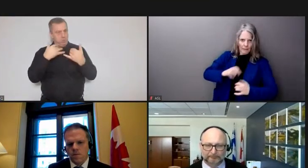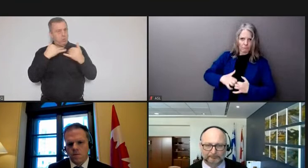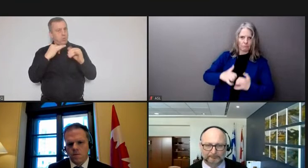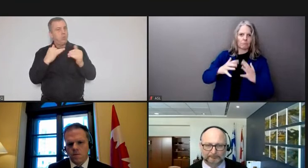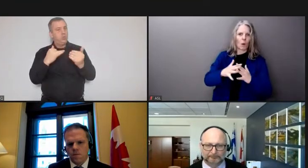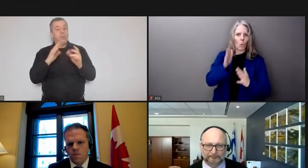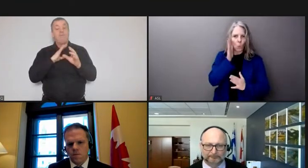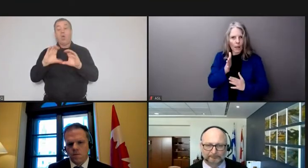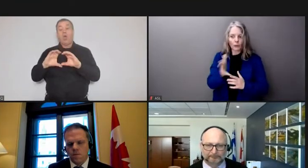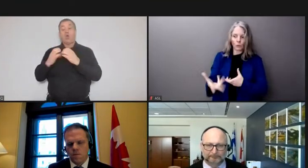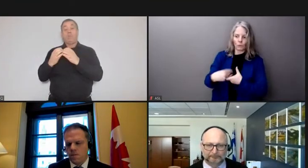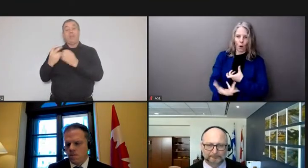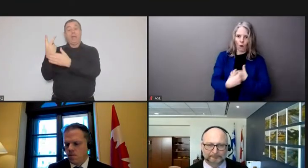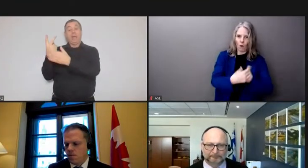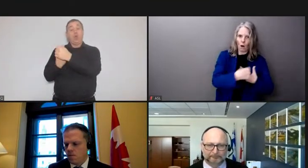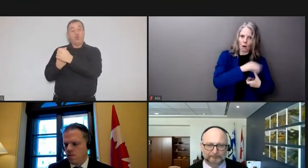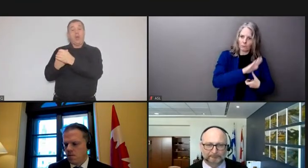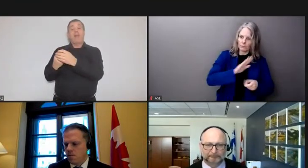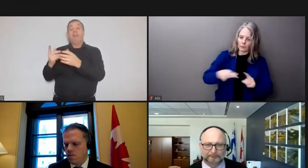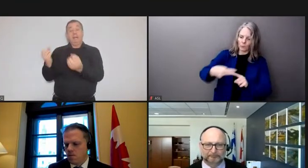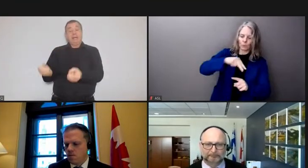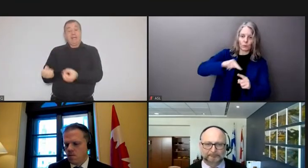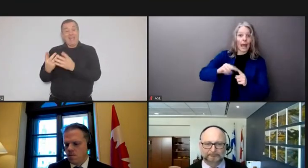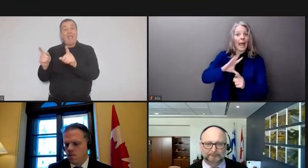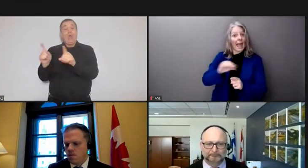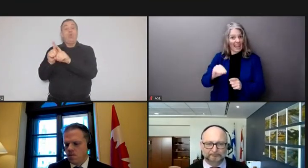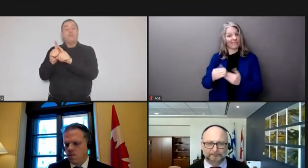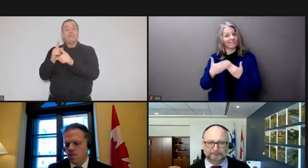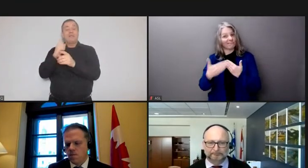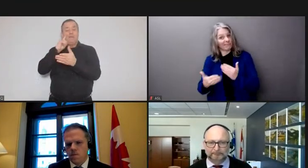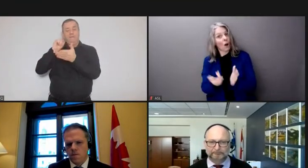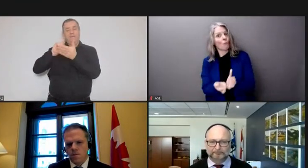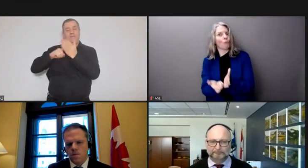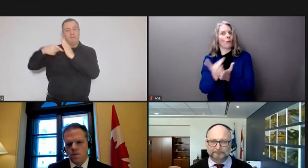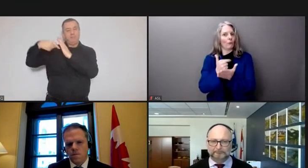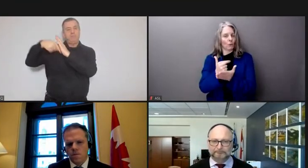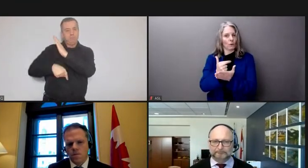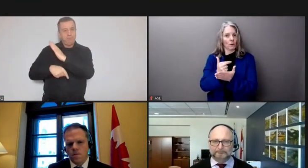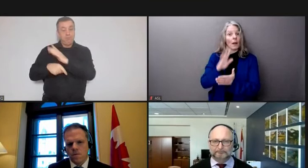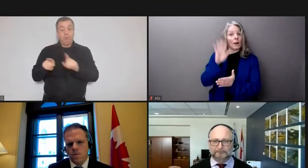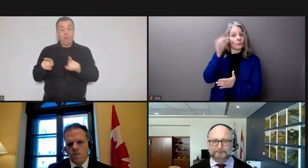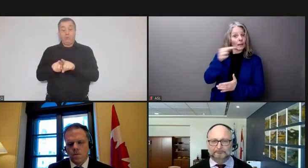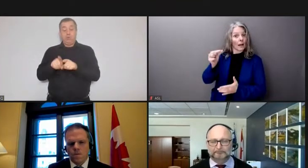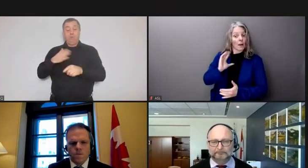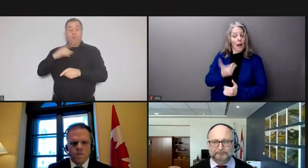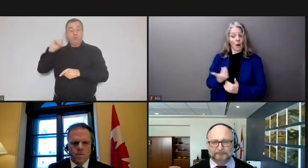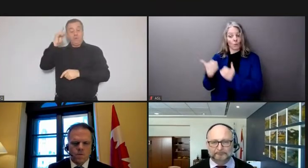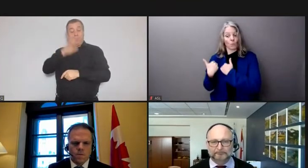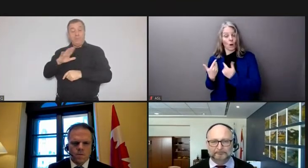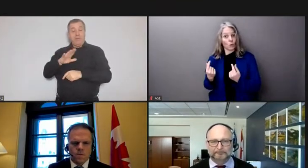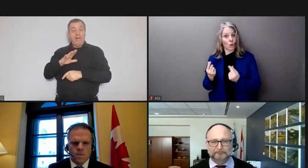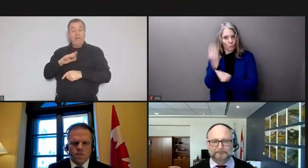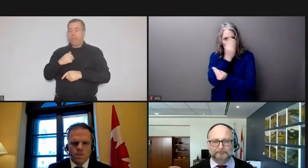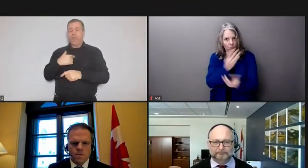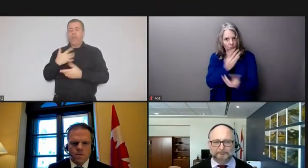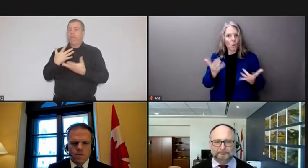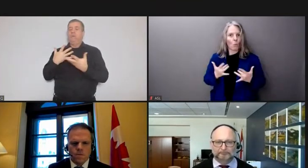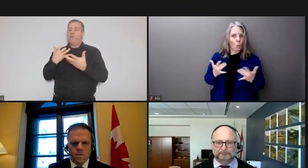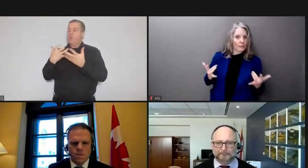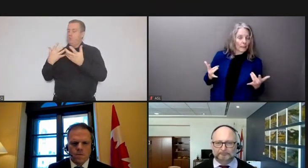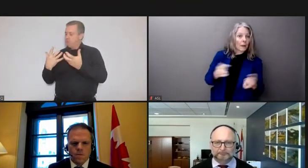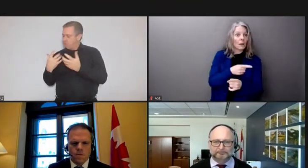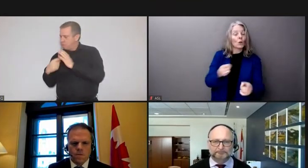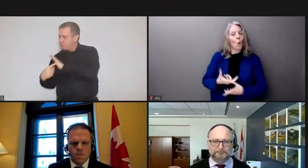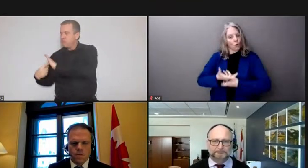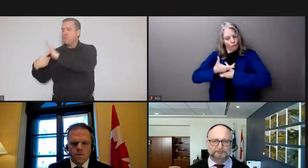a mandatory review and it is our commitment as a government to be up front with canadians so that they can continue to have confidence that